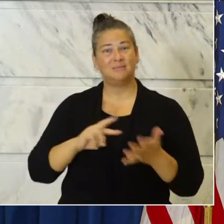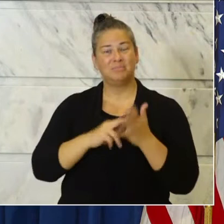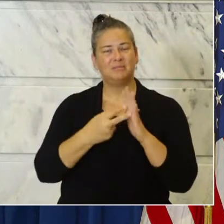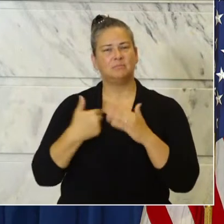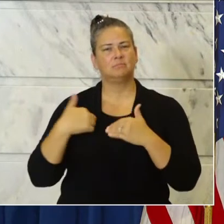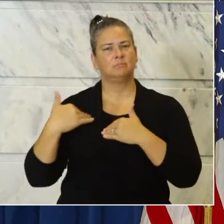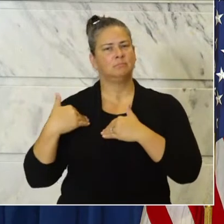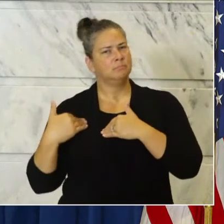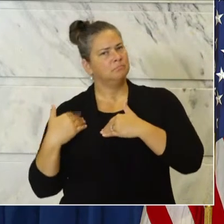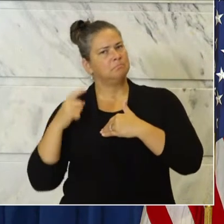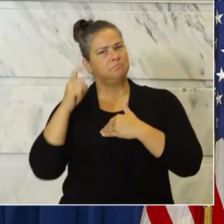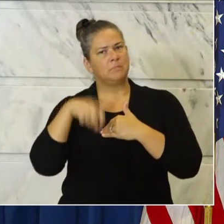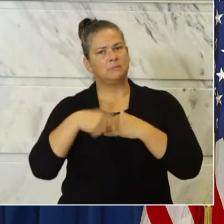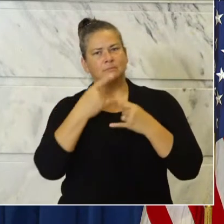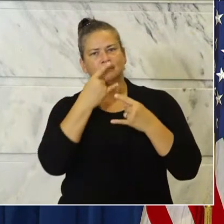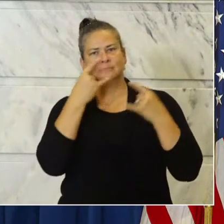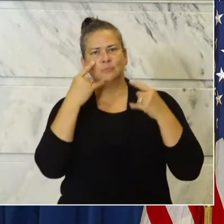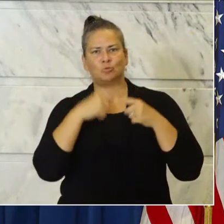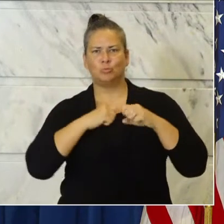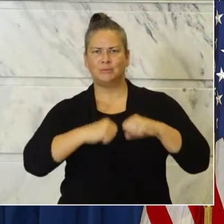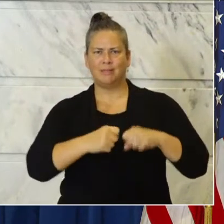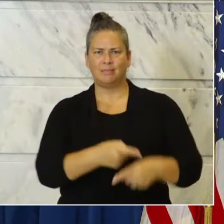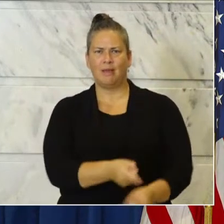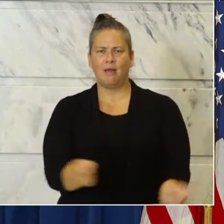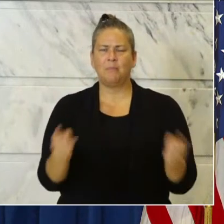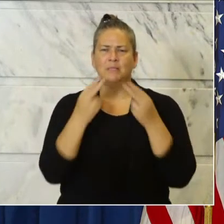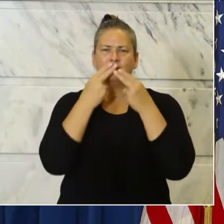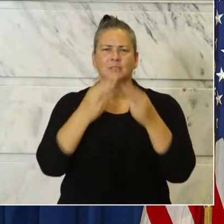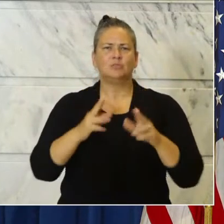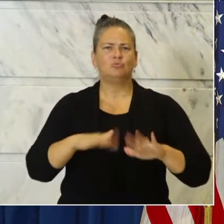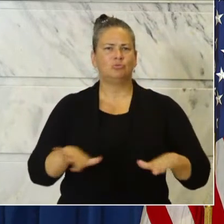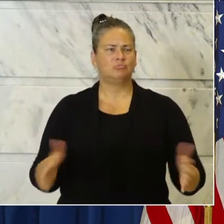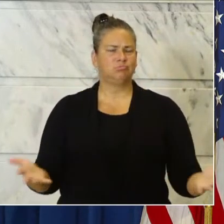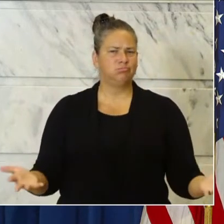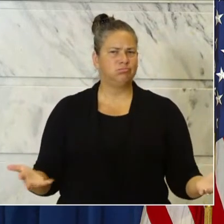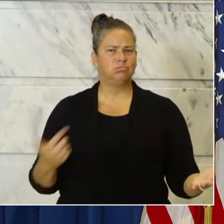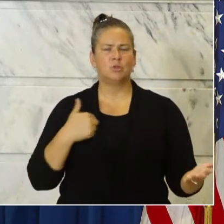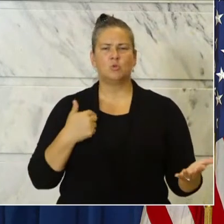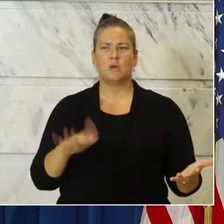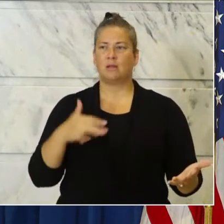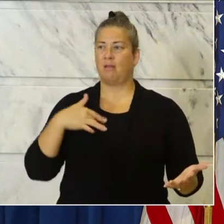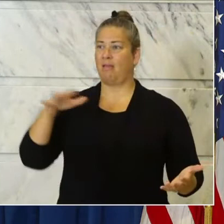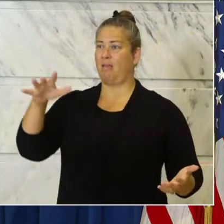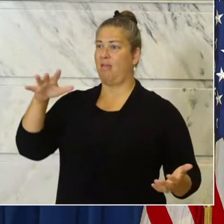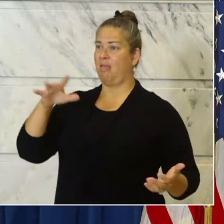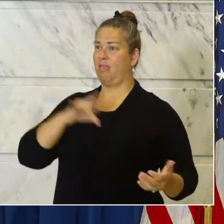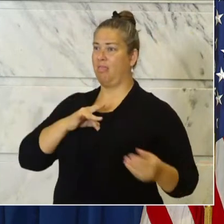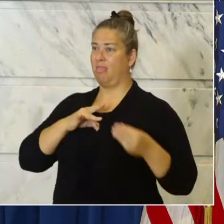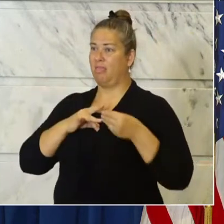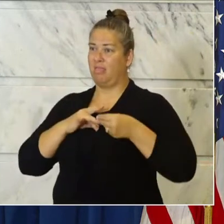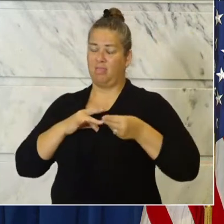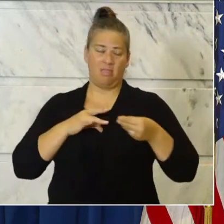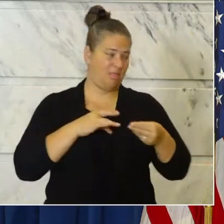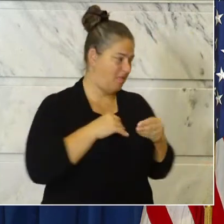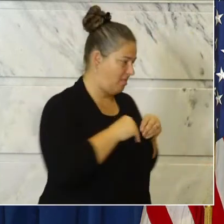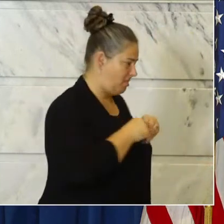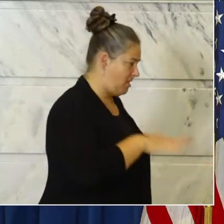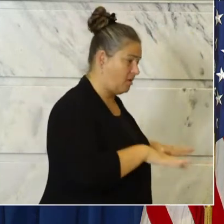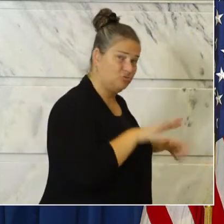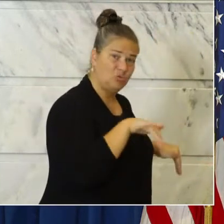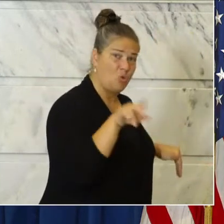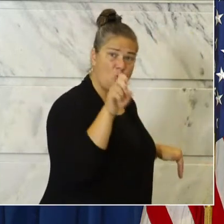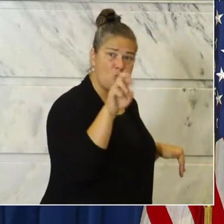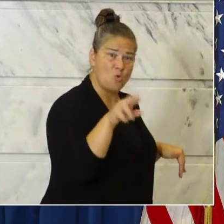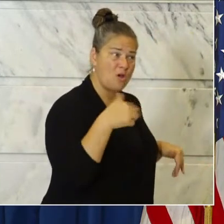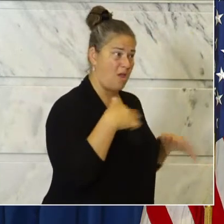facial coverings to protect the most innocent among us. It keeps us from bringing it home to our kids, keeps us from spreading it to other people's